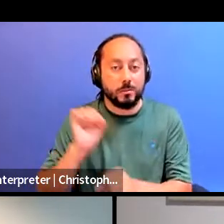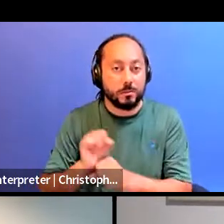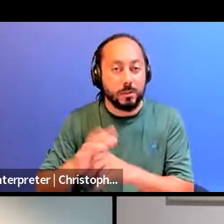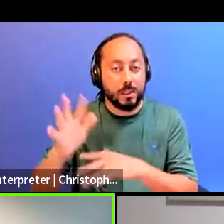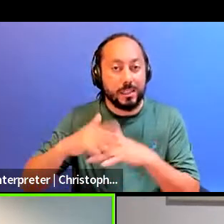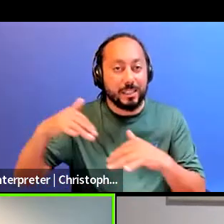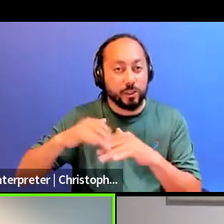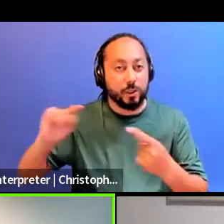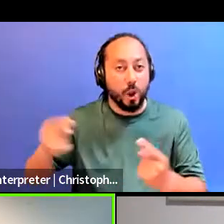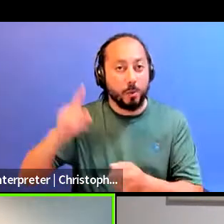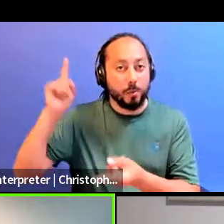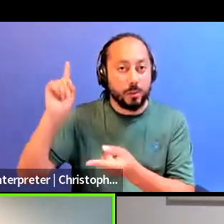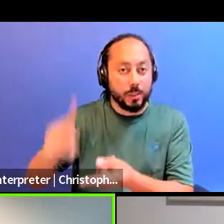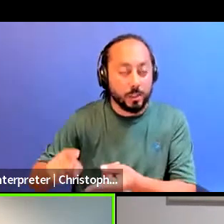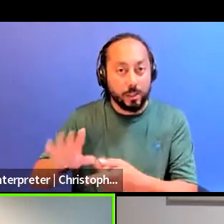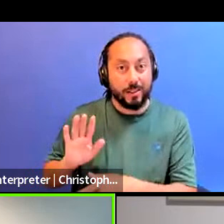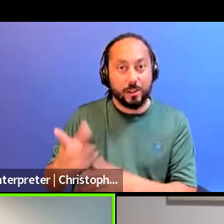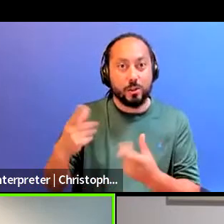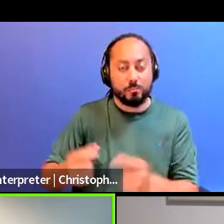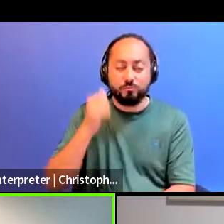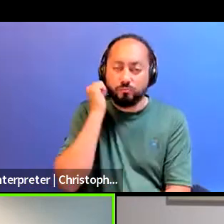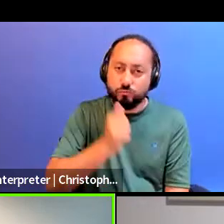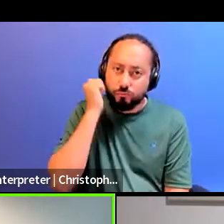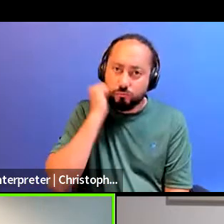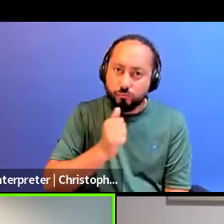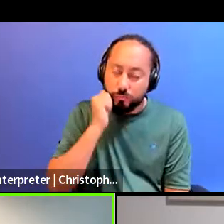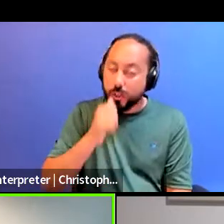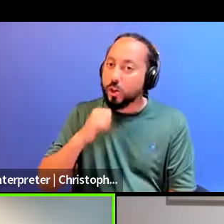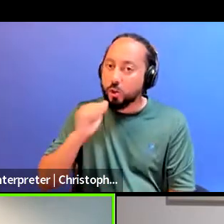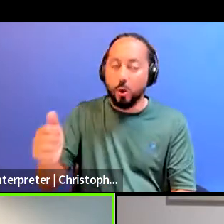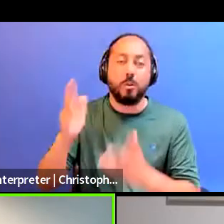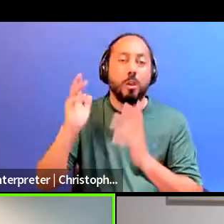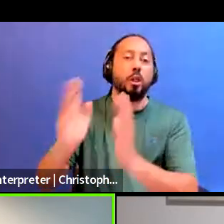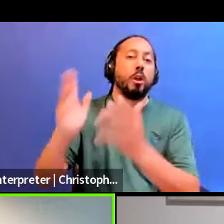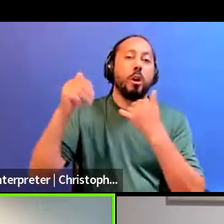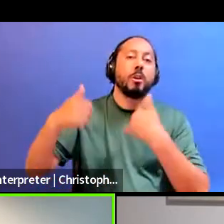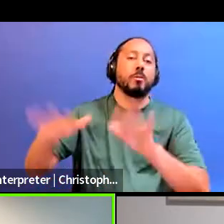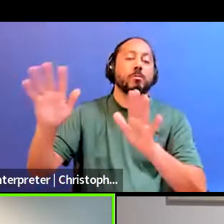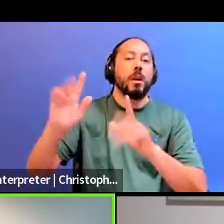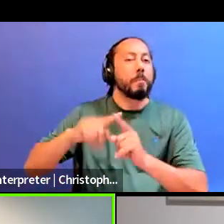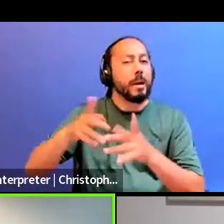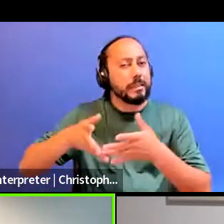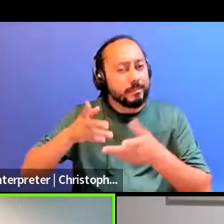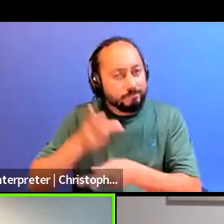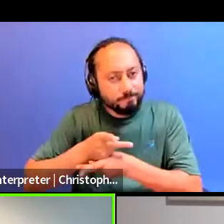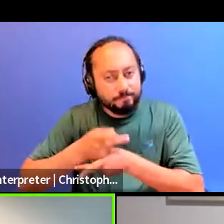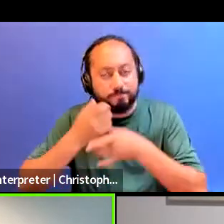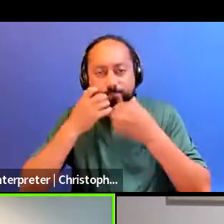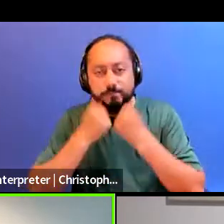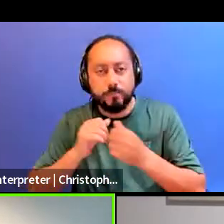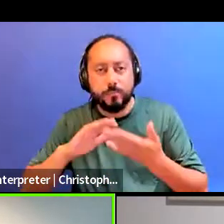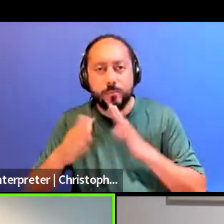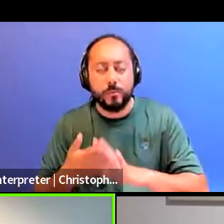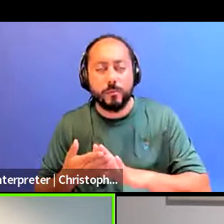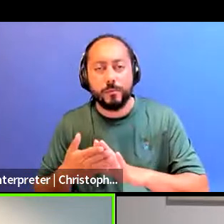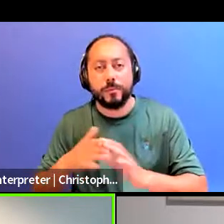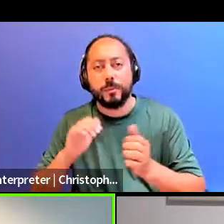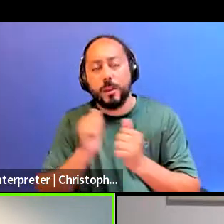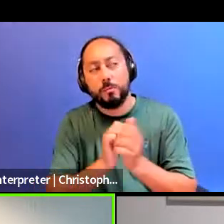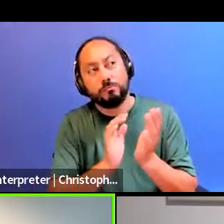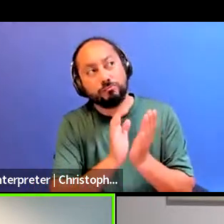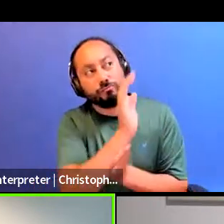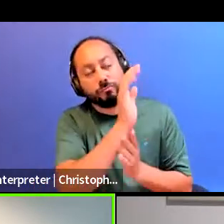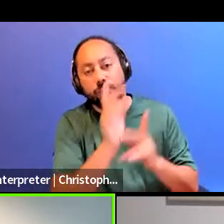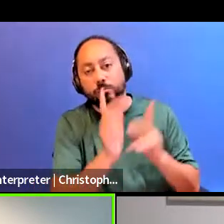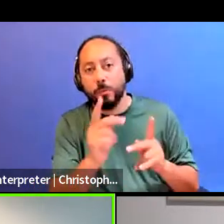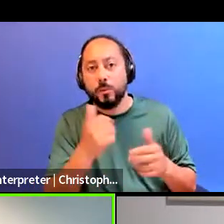that's every single day committing to this principle, don't abandon, right? What does it mean to take care of our communities? How do we push back the forces that are trying to harm us, right?